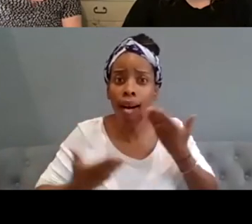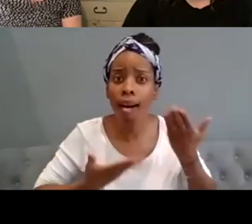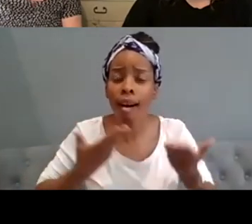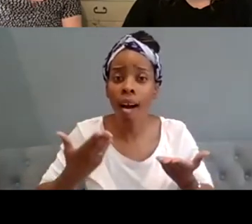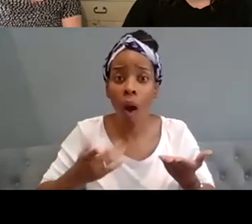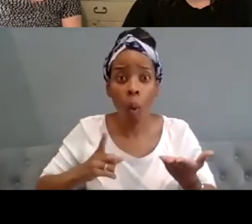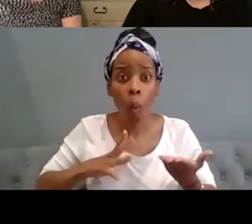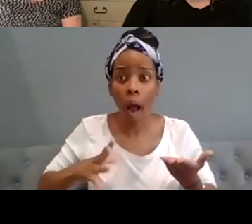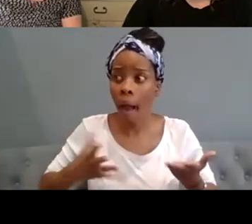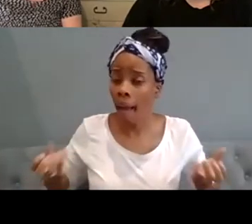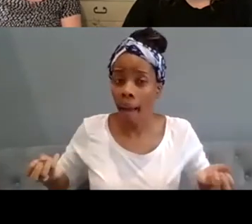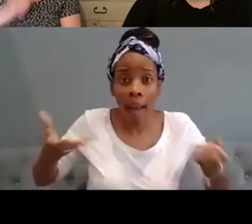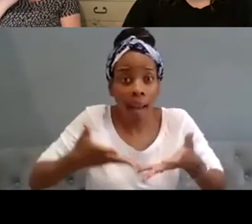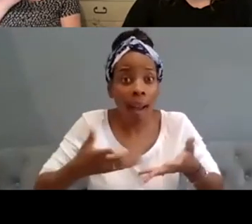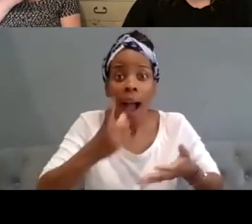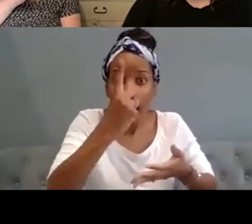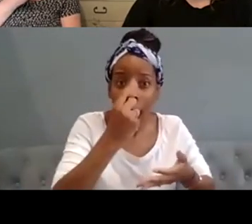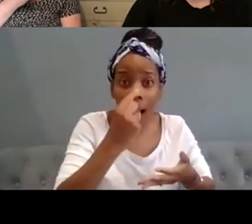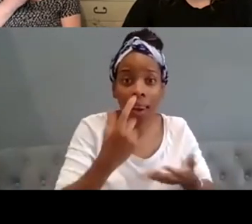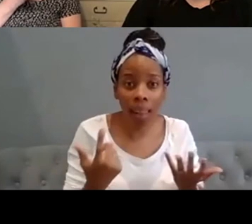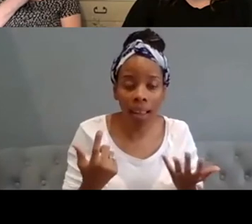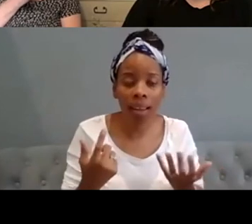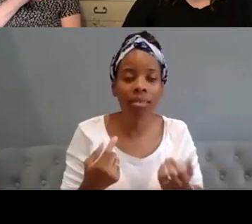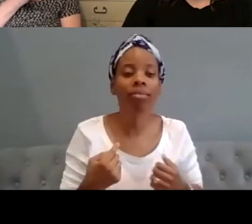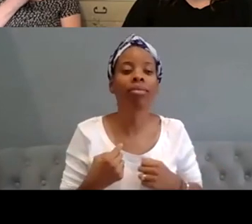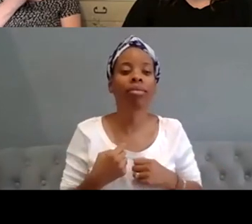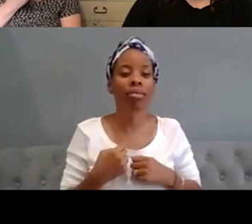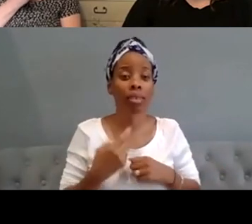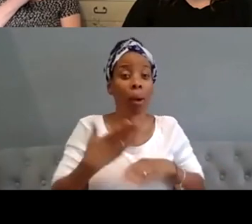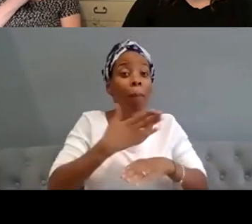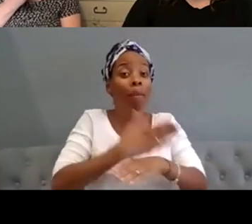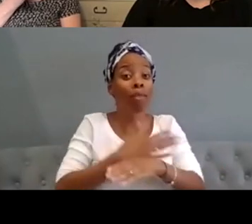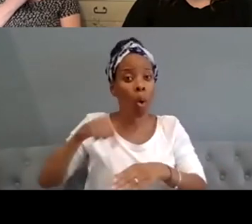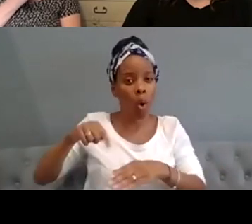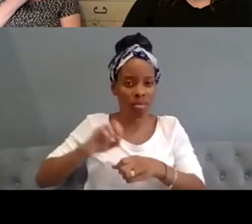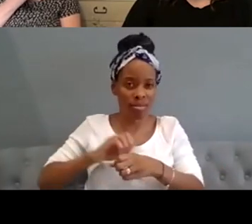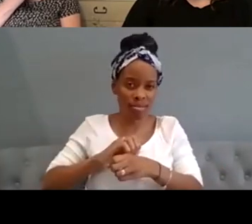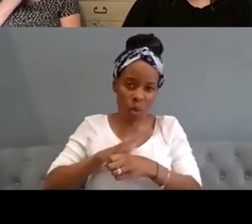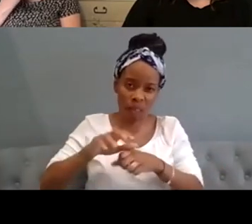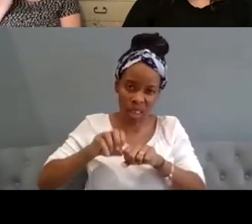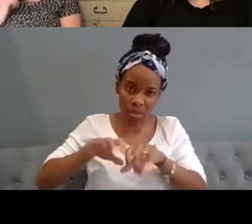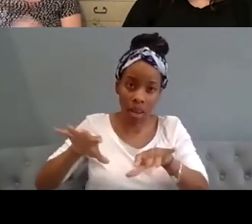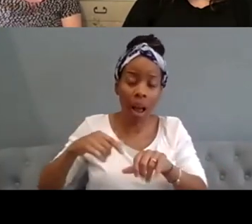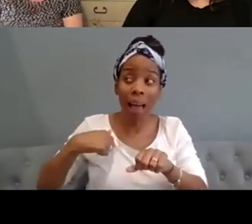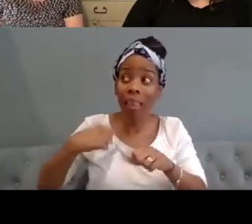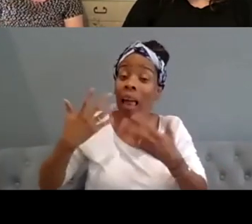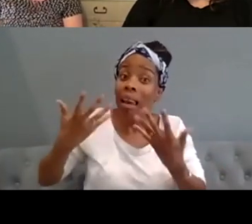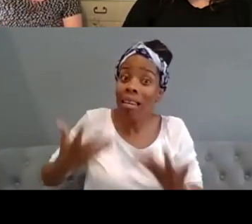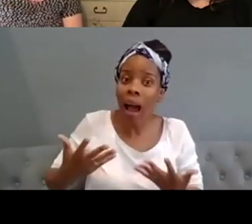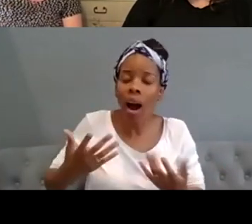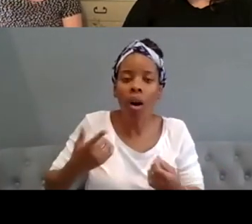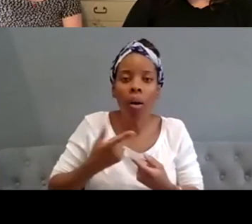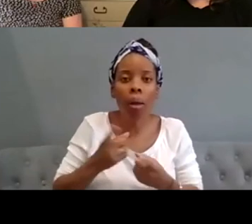think actually um culturally maybe before the pandemic post pandemic i think we're getting better at talking about